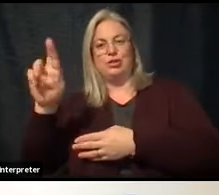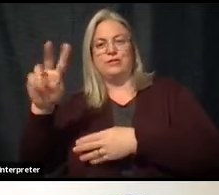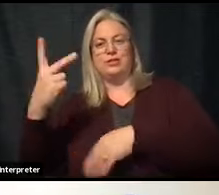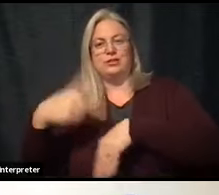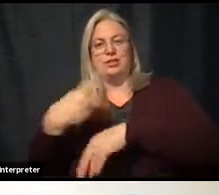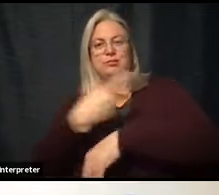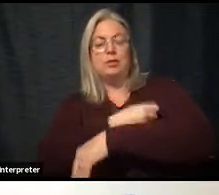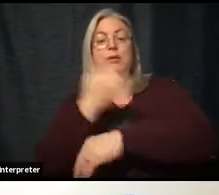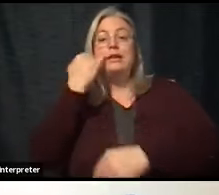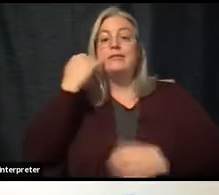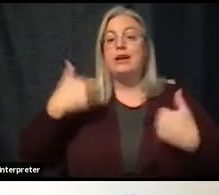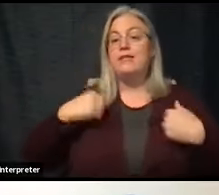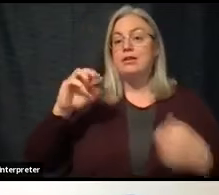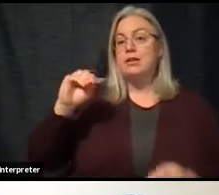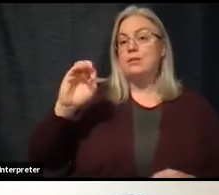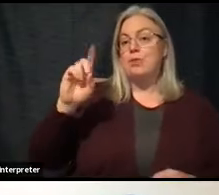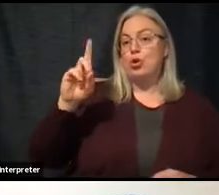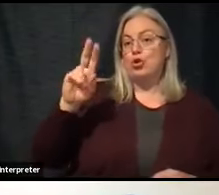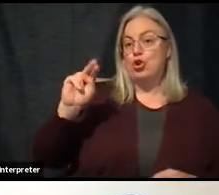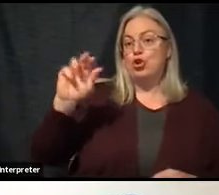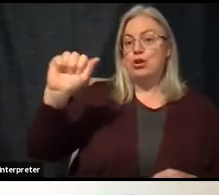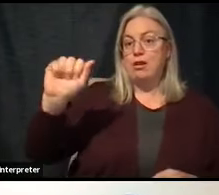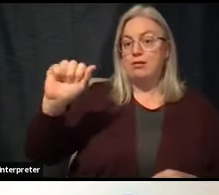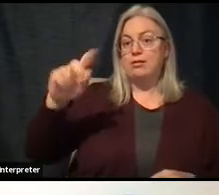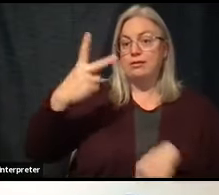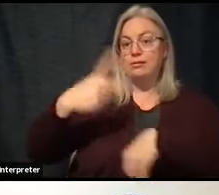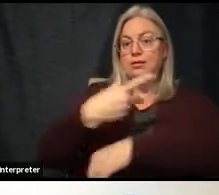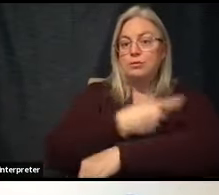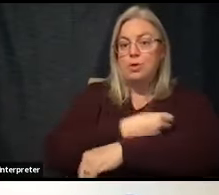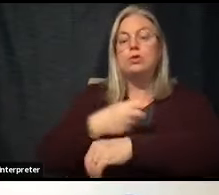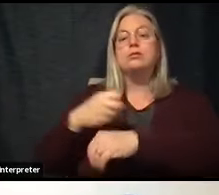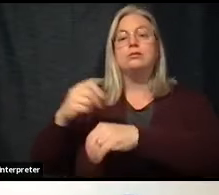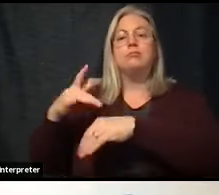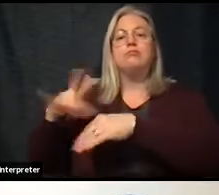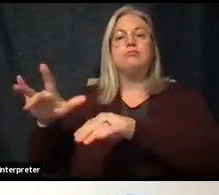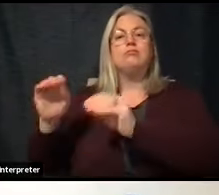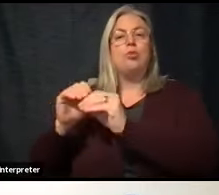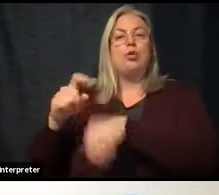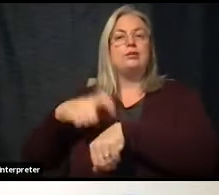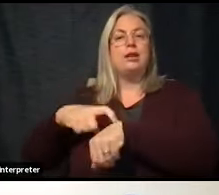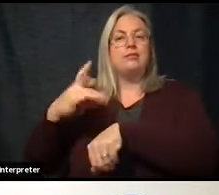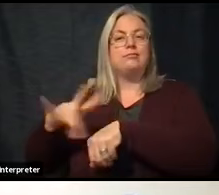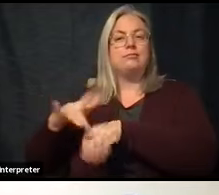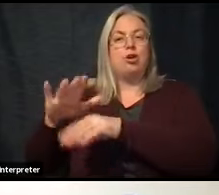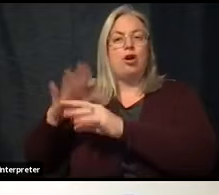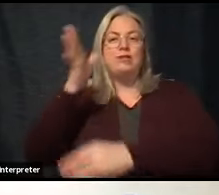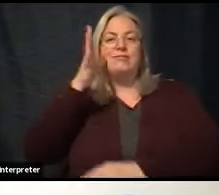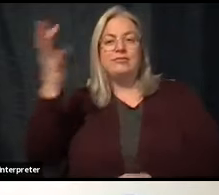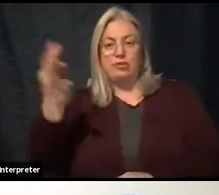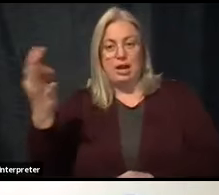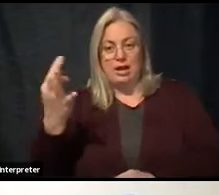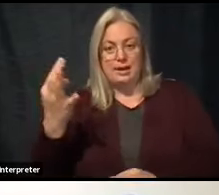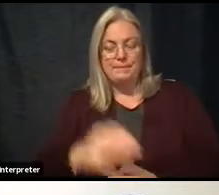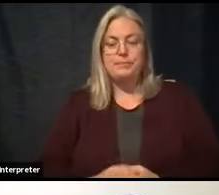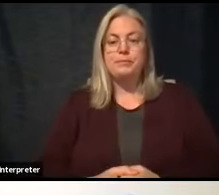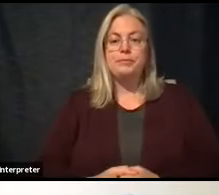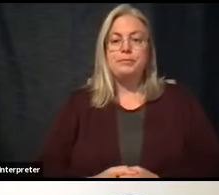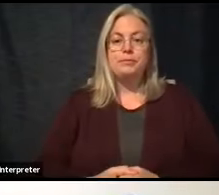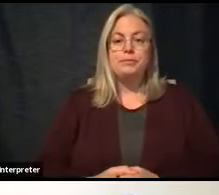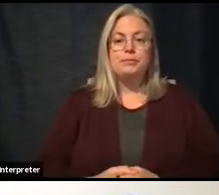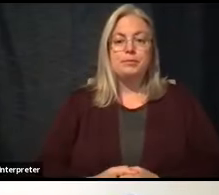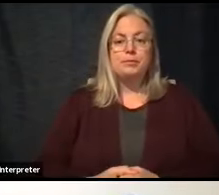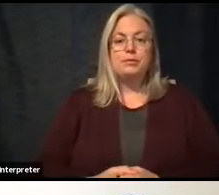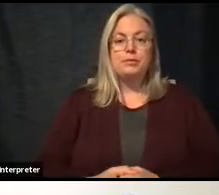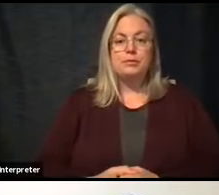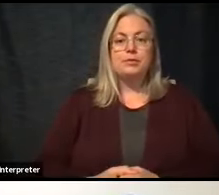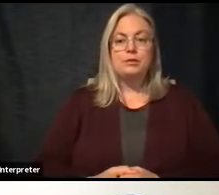Moderna's second dose, we opened up a lot of appointments on Friday. I would say that we started opening up